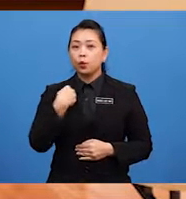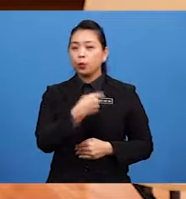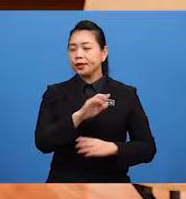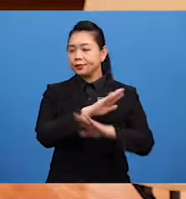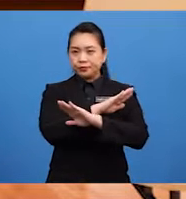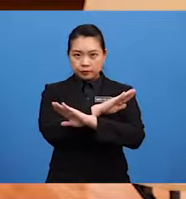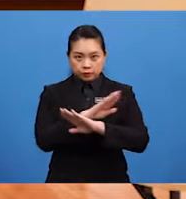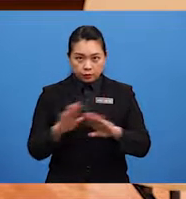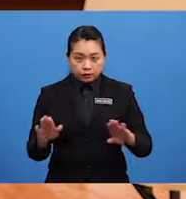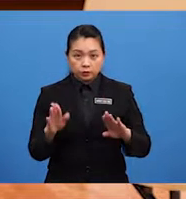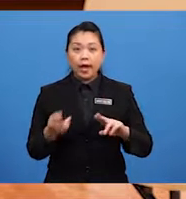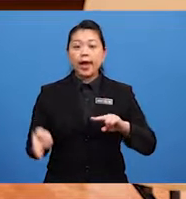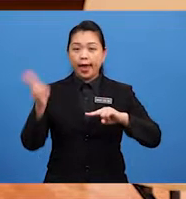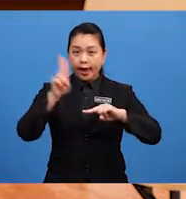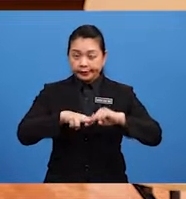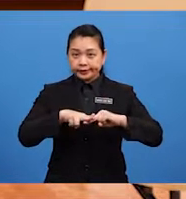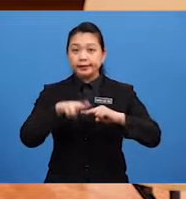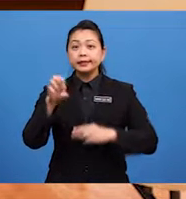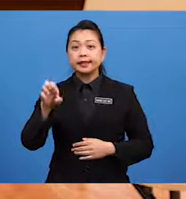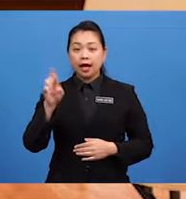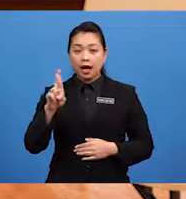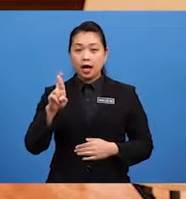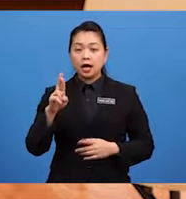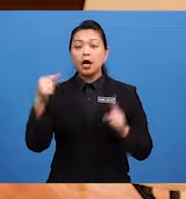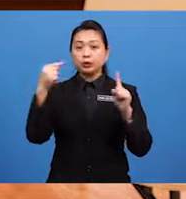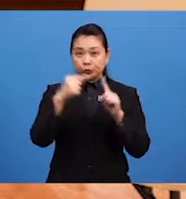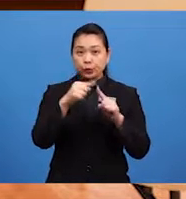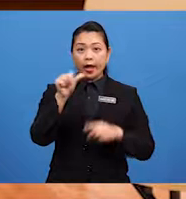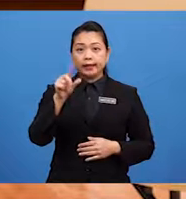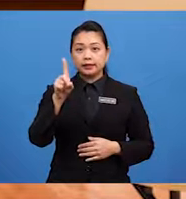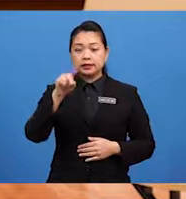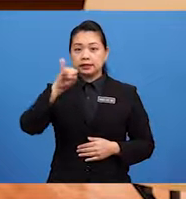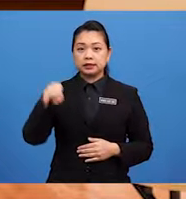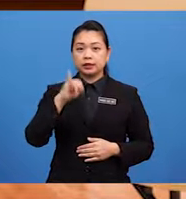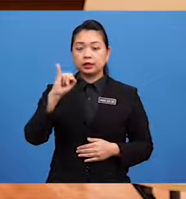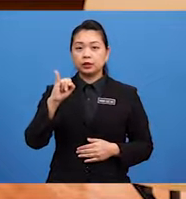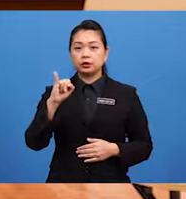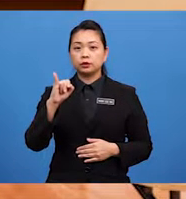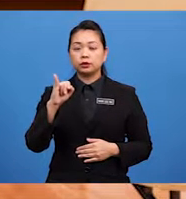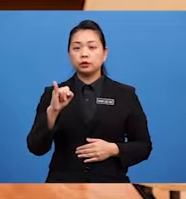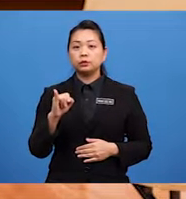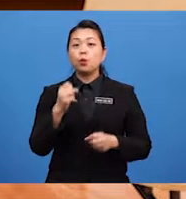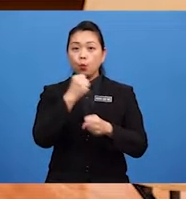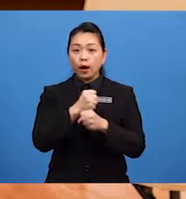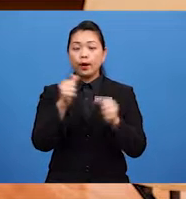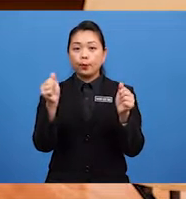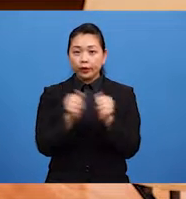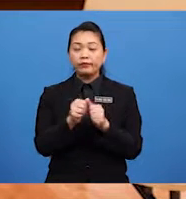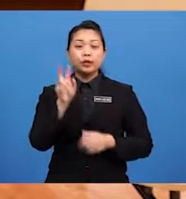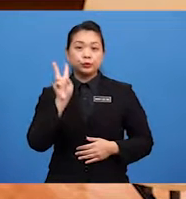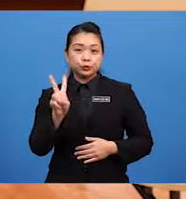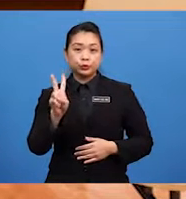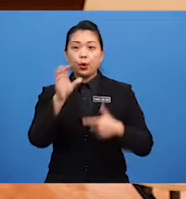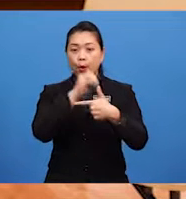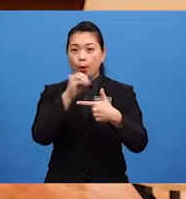not Add er To an adjective Word with Two Or more